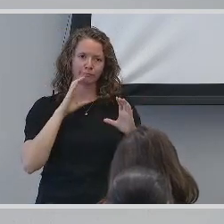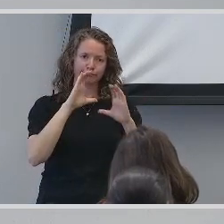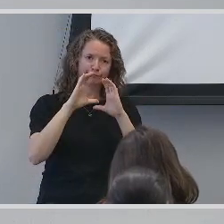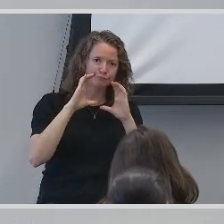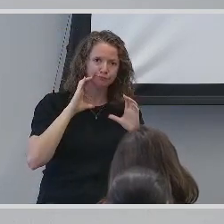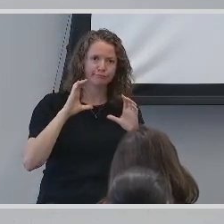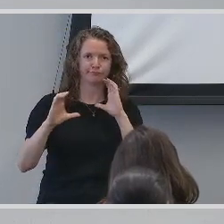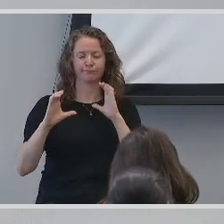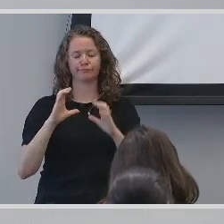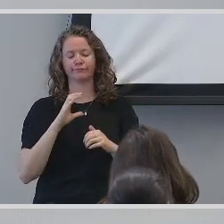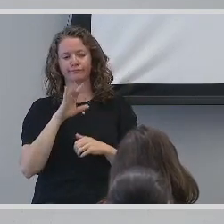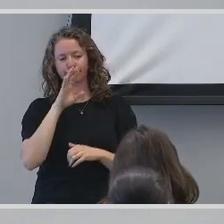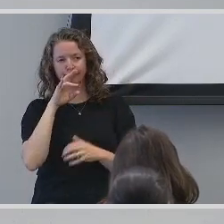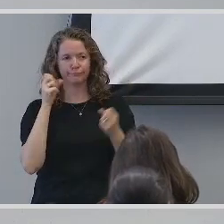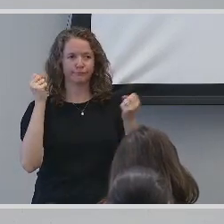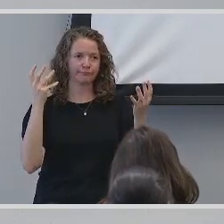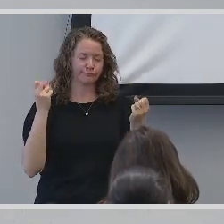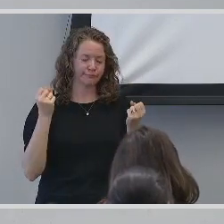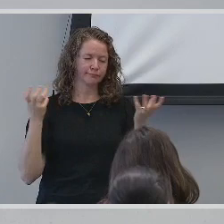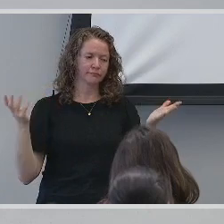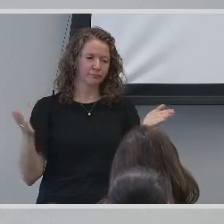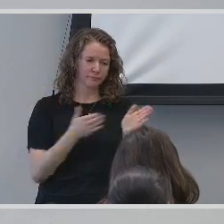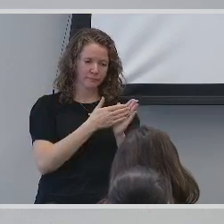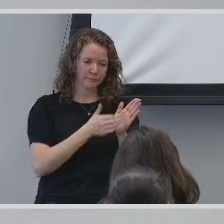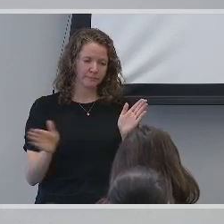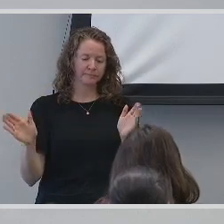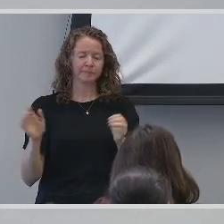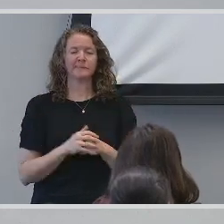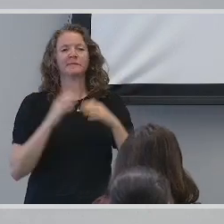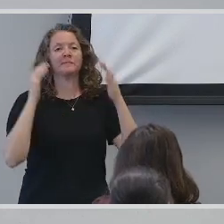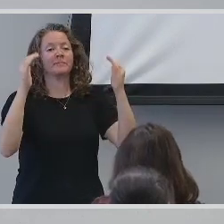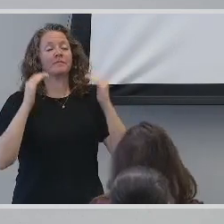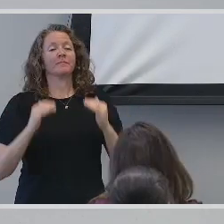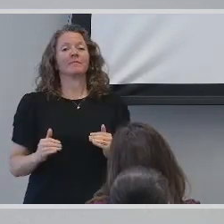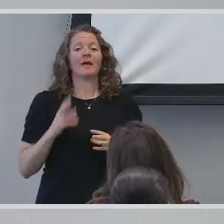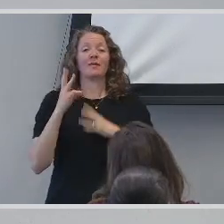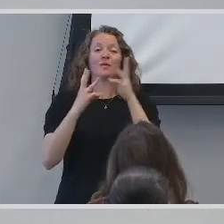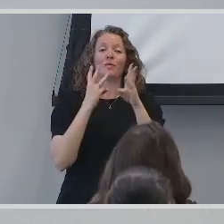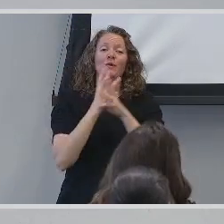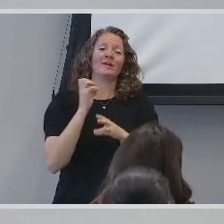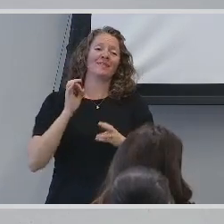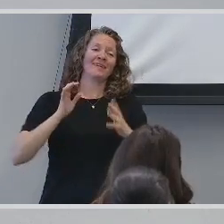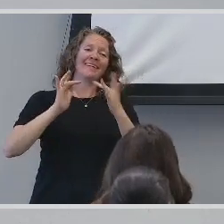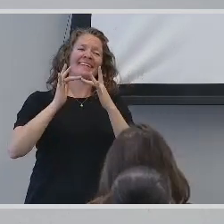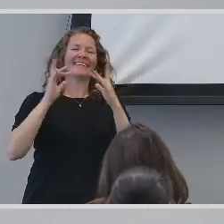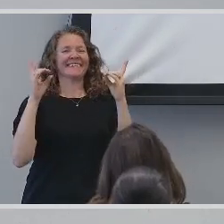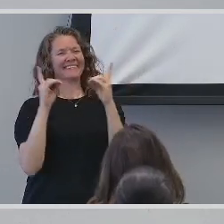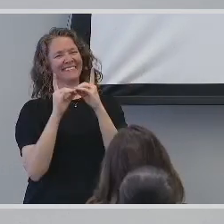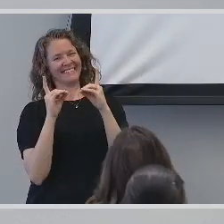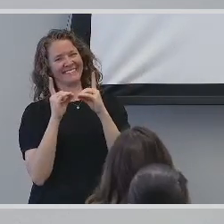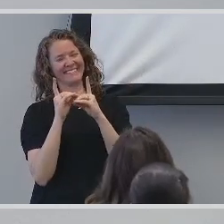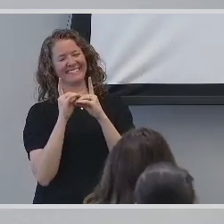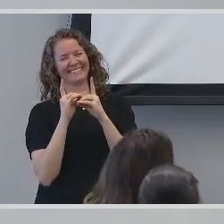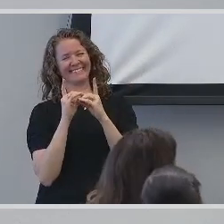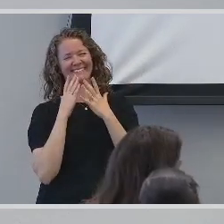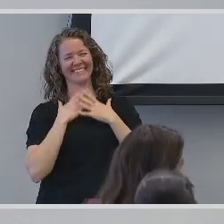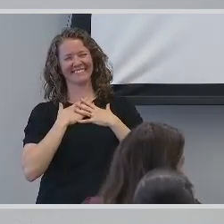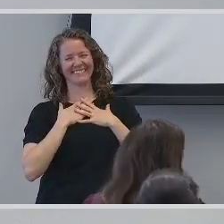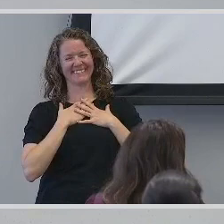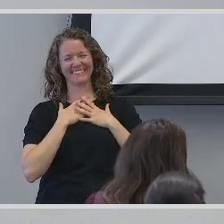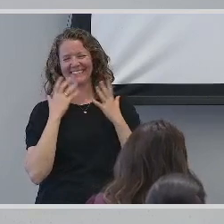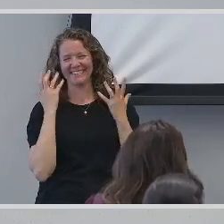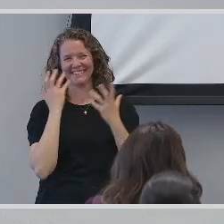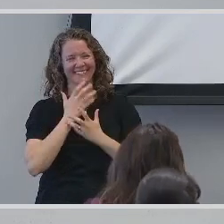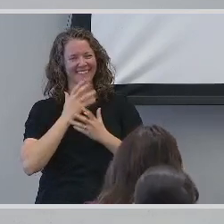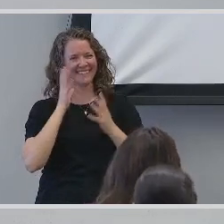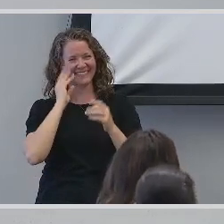During this time, I ventured into the world of online dating, which proved to be a truly enlightening experience. I created a